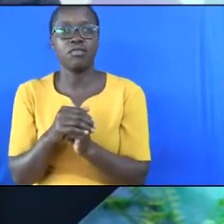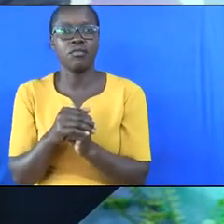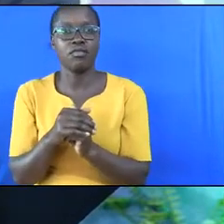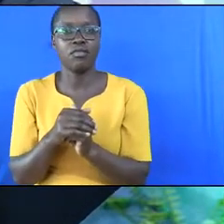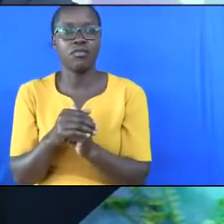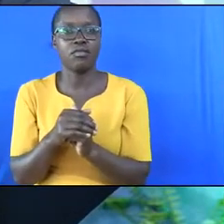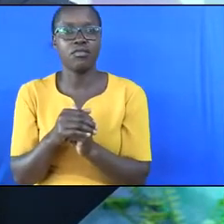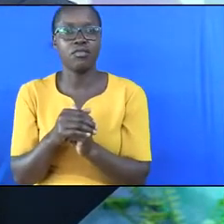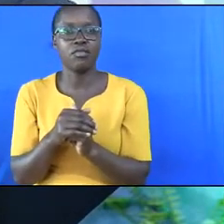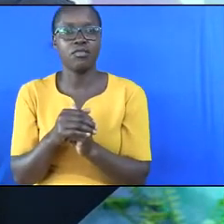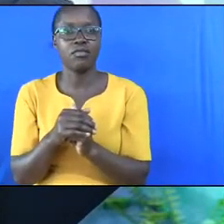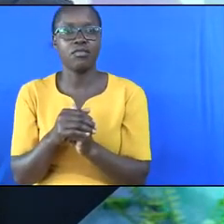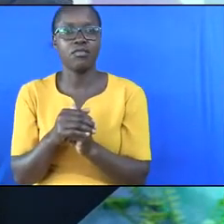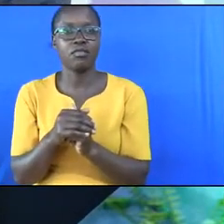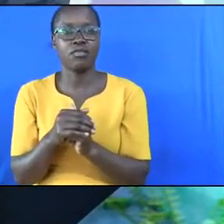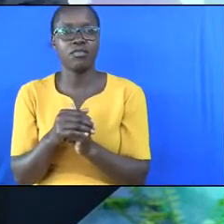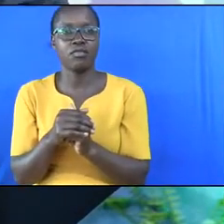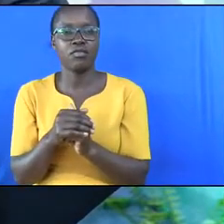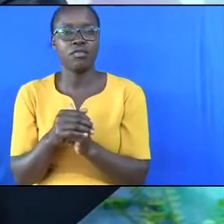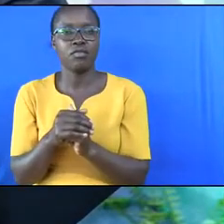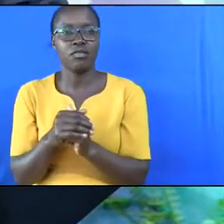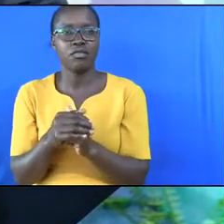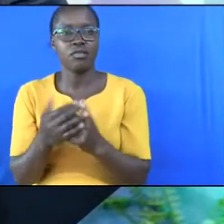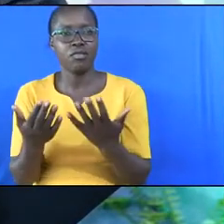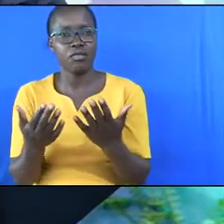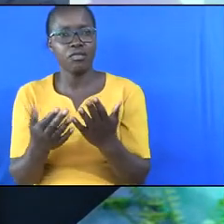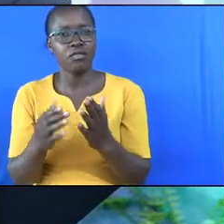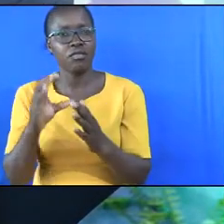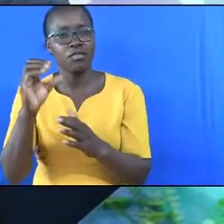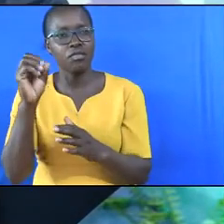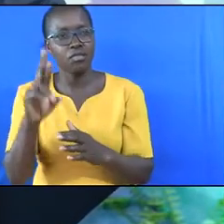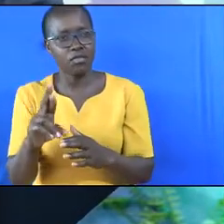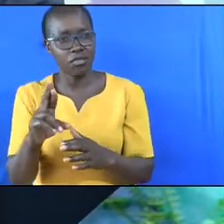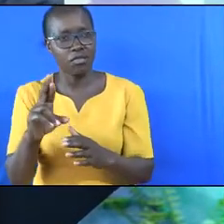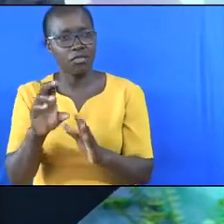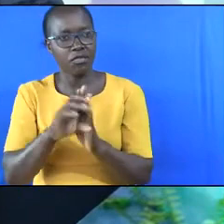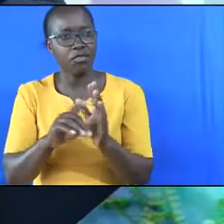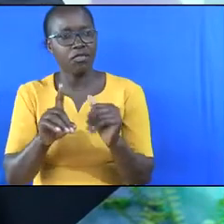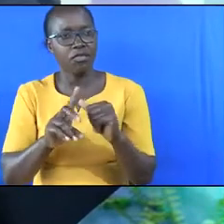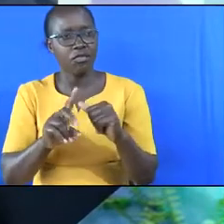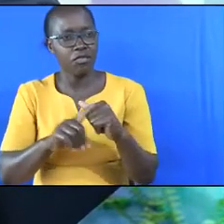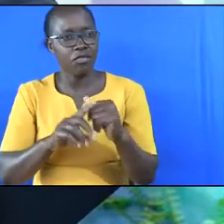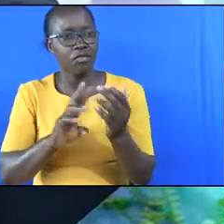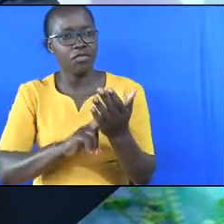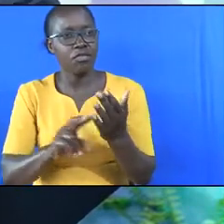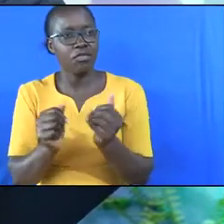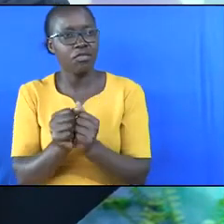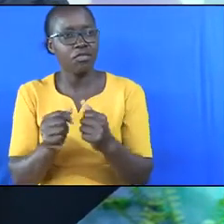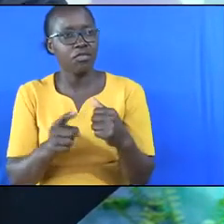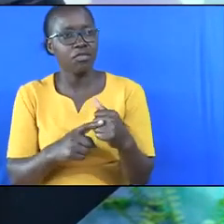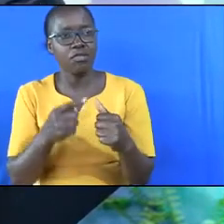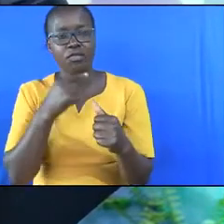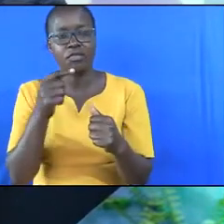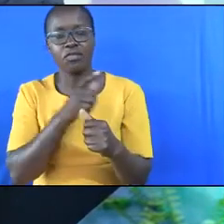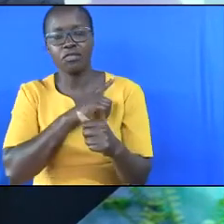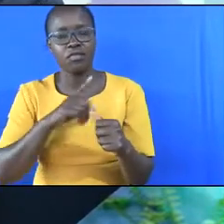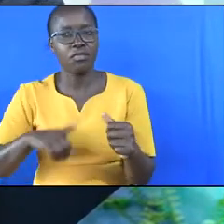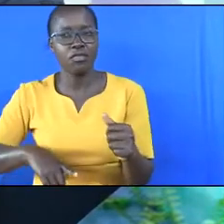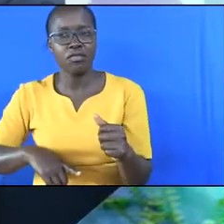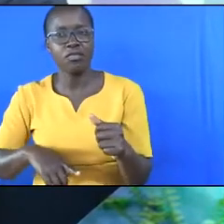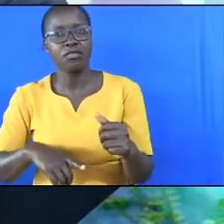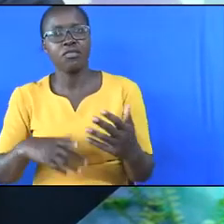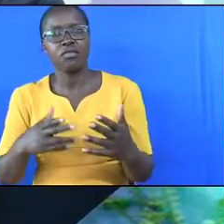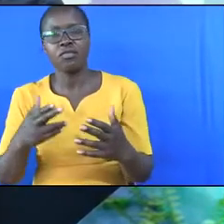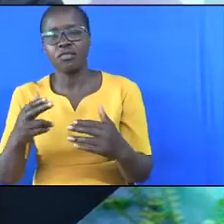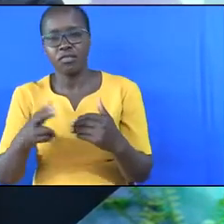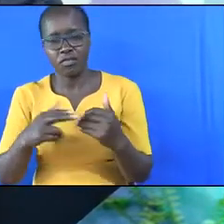Book of Corinthians chapter 6, verse 17, wherefore, come out from among them, and be separate, says the Lord, and touch